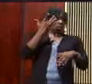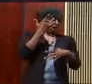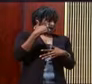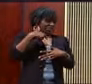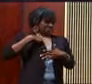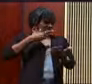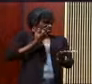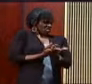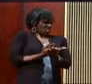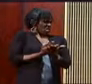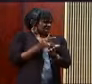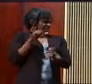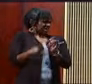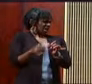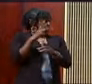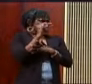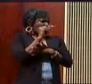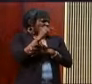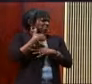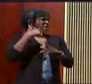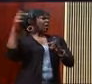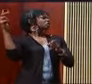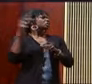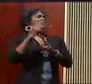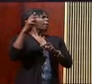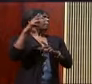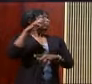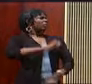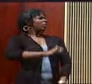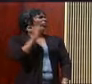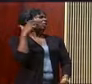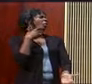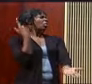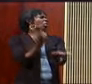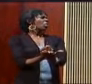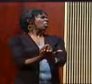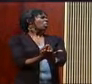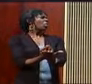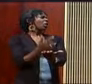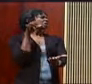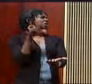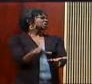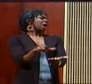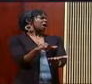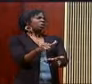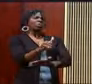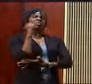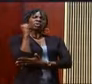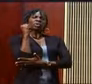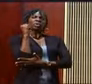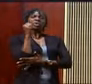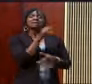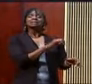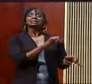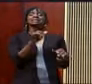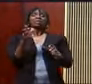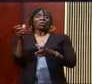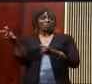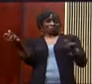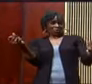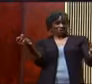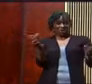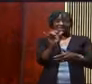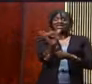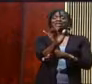like that because whatever else I've discovered, there is a resiliency within us that allows